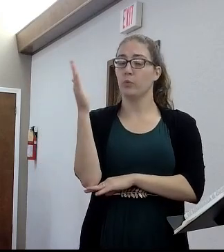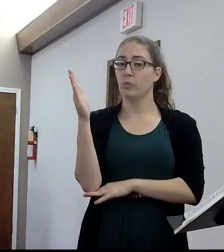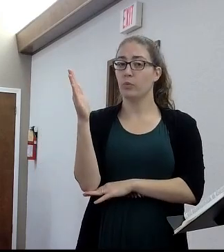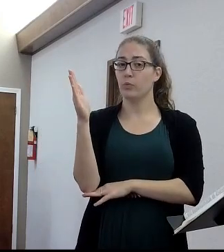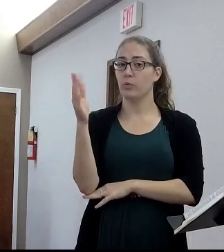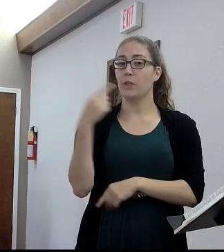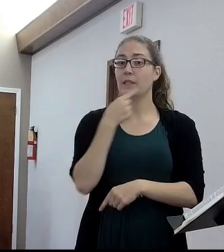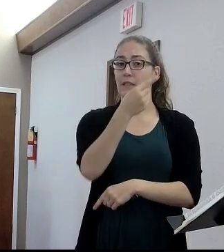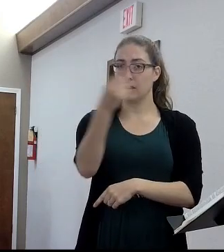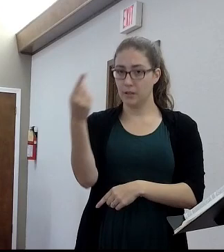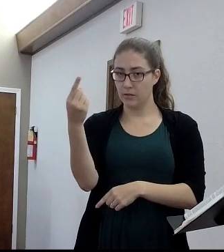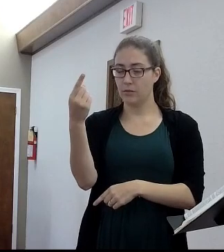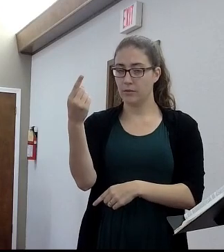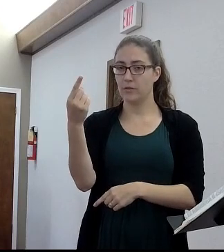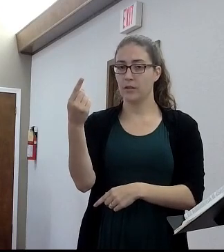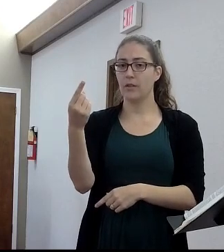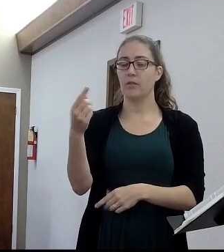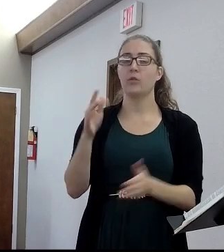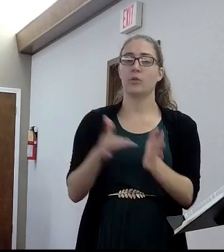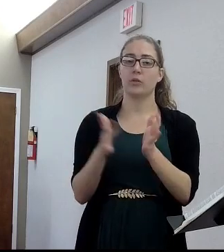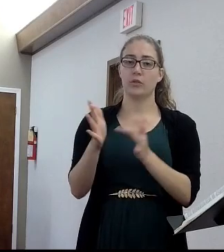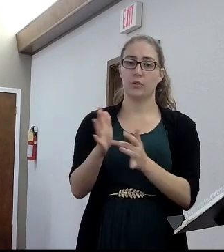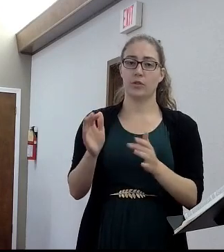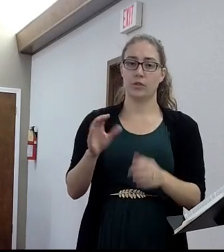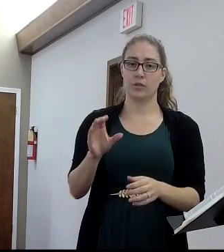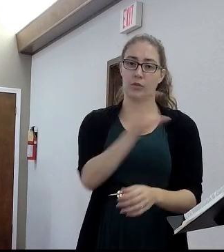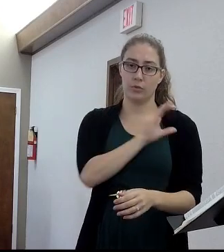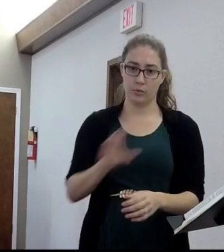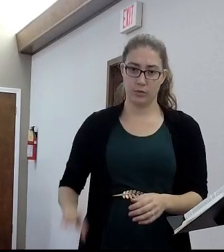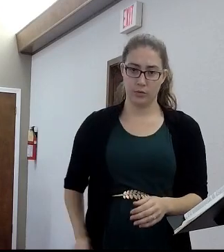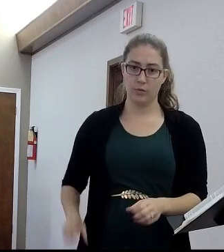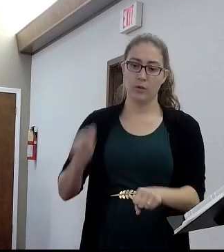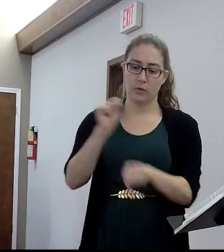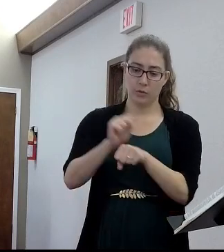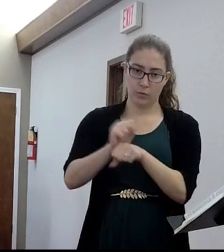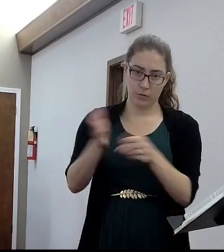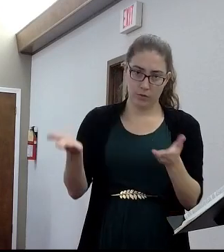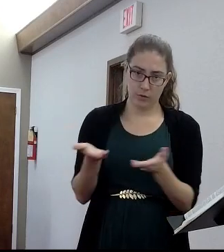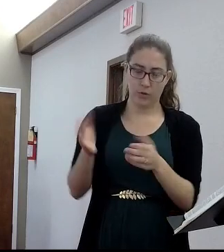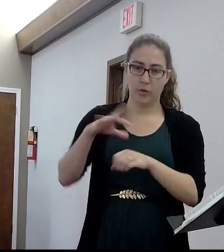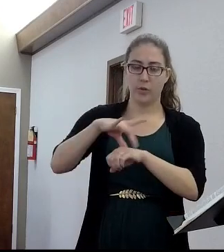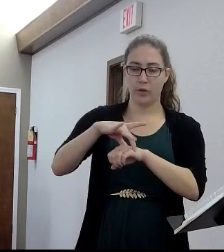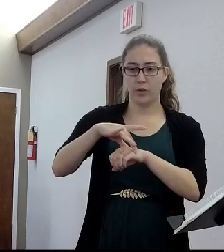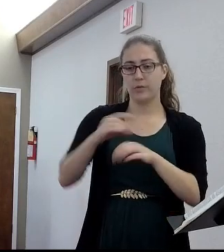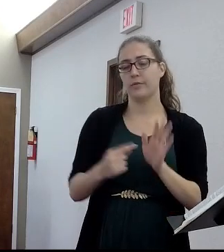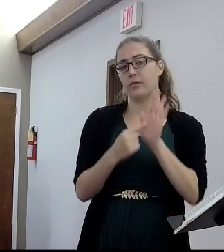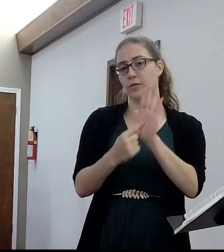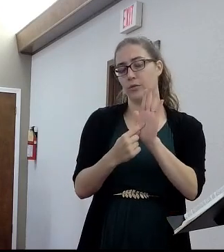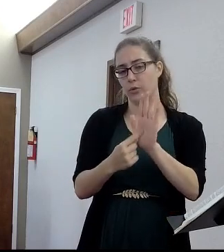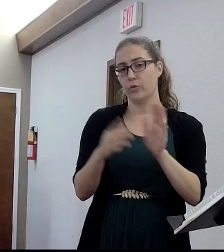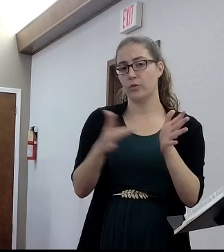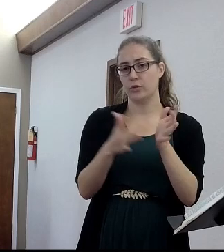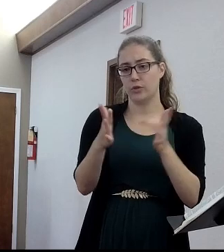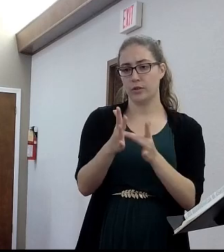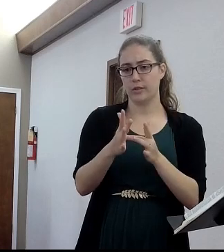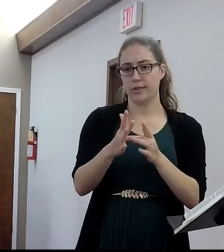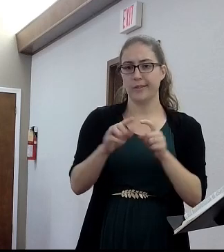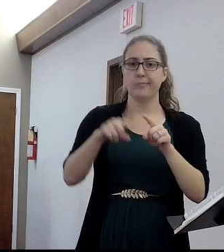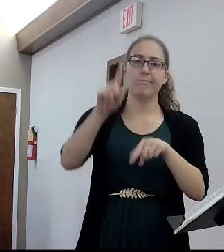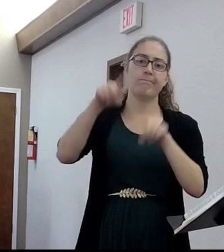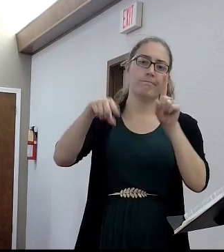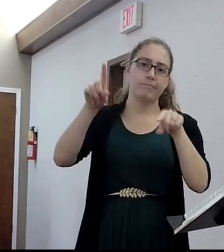work here on earth. And there's four of them for a reason. They delineate Jesus in different ways. They try to tell us who he is